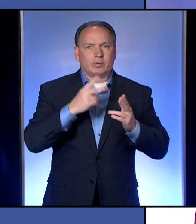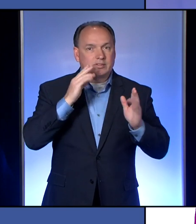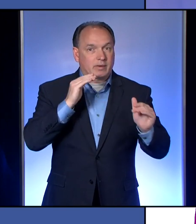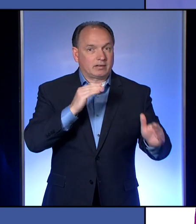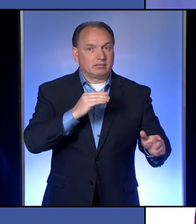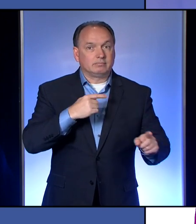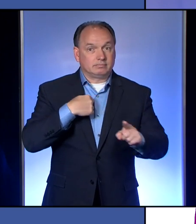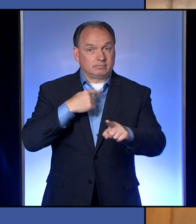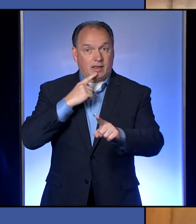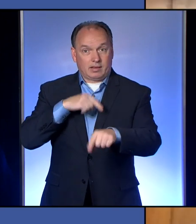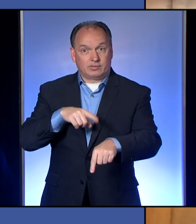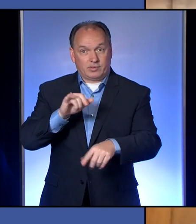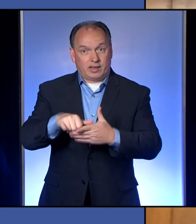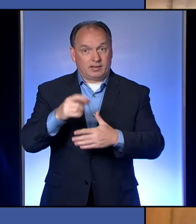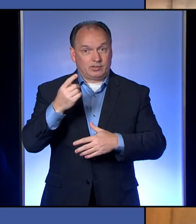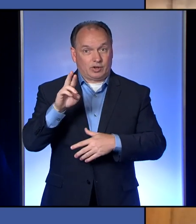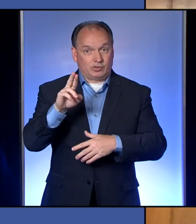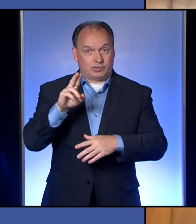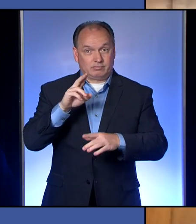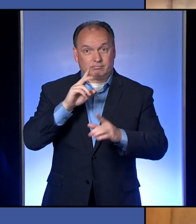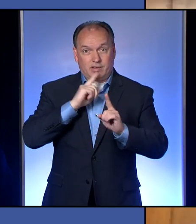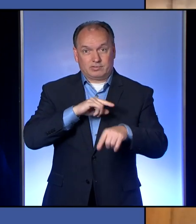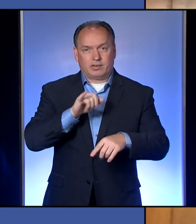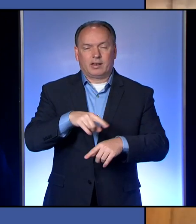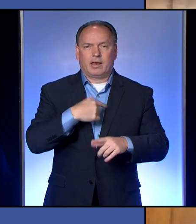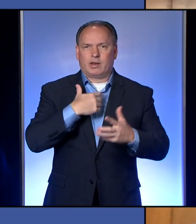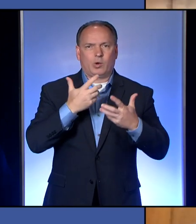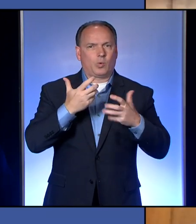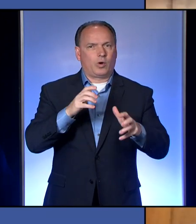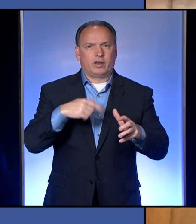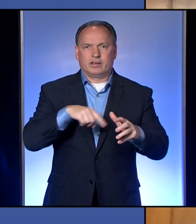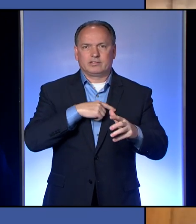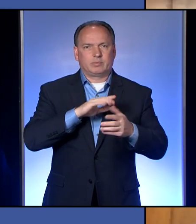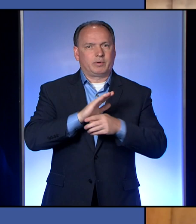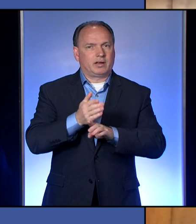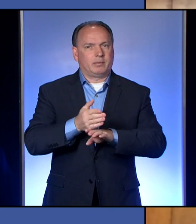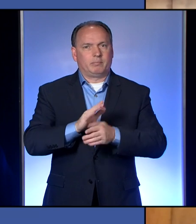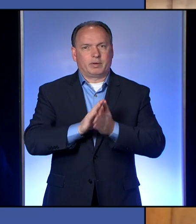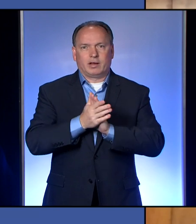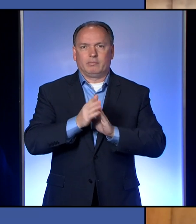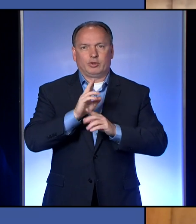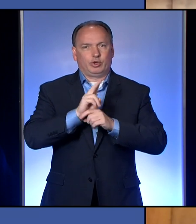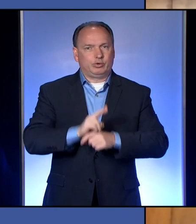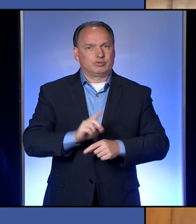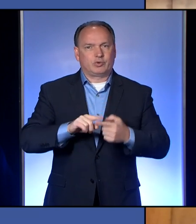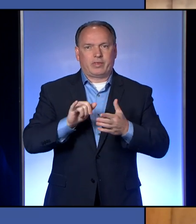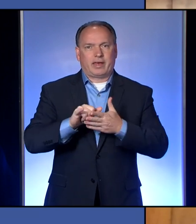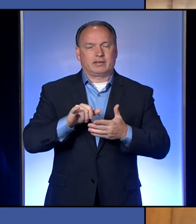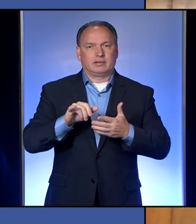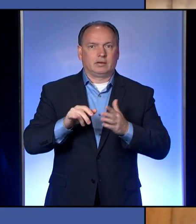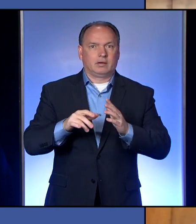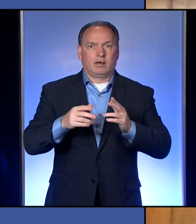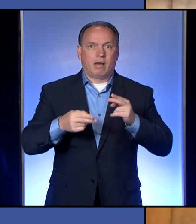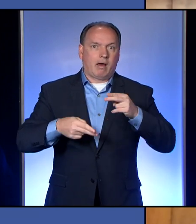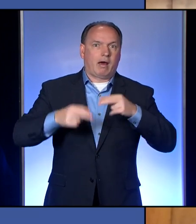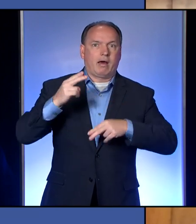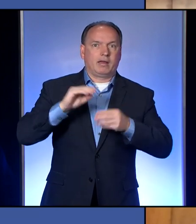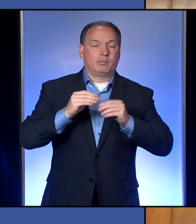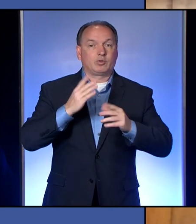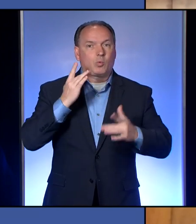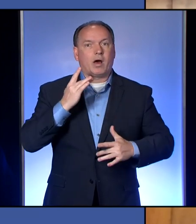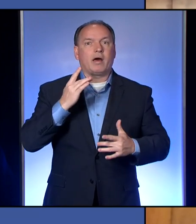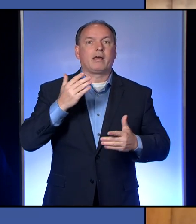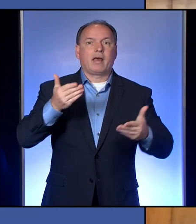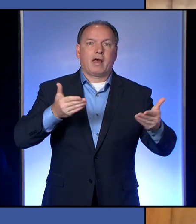answer that. Thank you. I don't want us to get used to double digit increases. That's why the health department is hiring